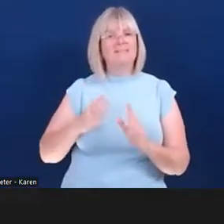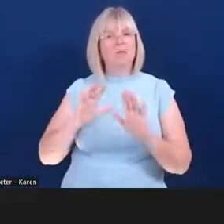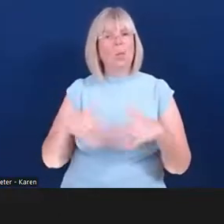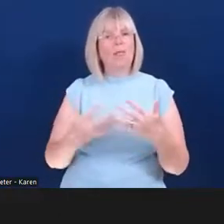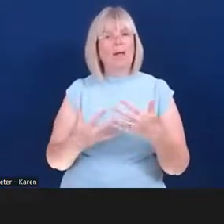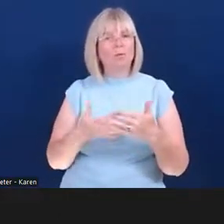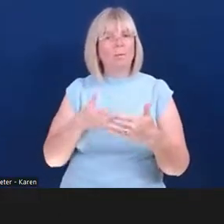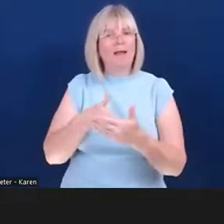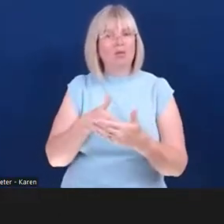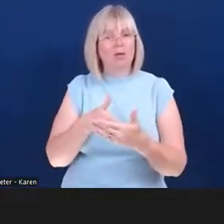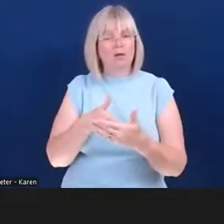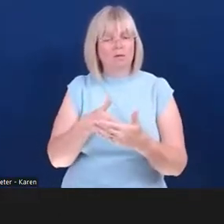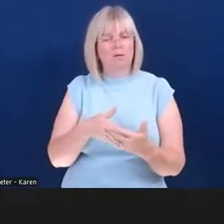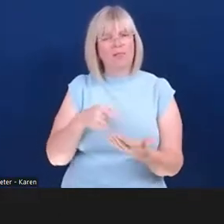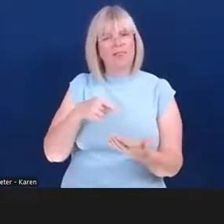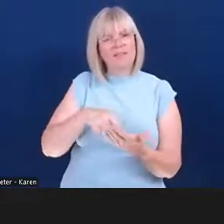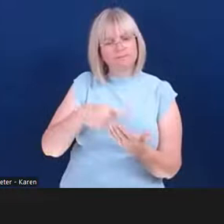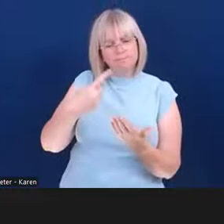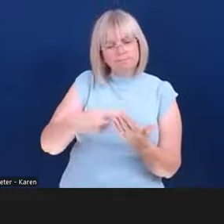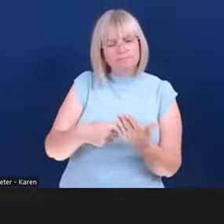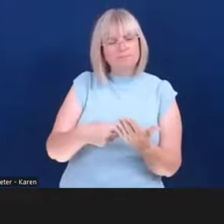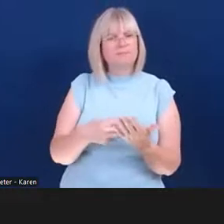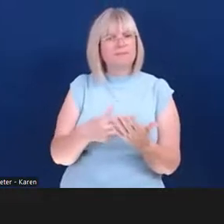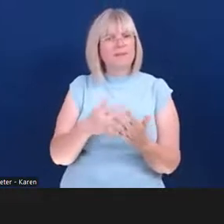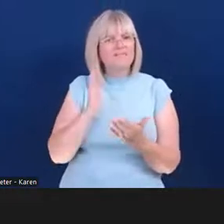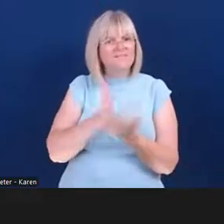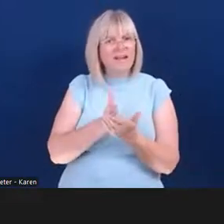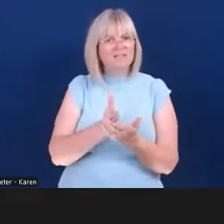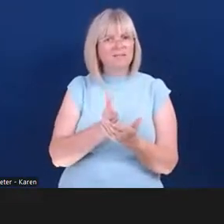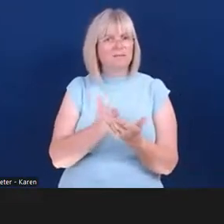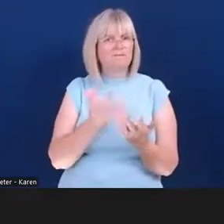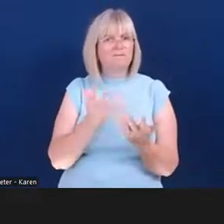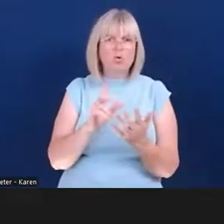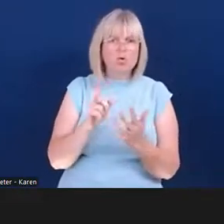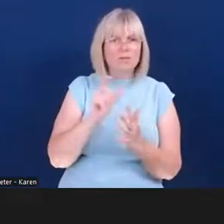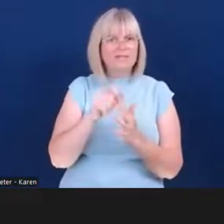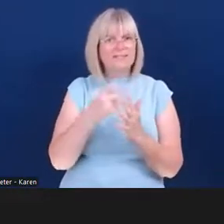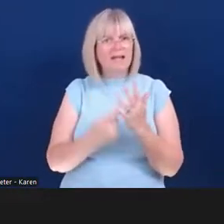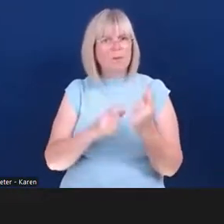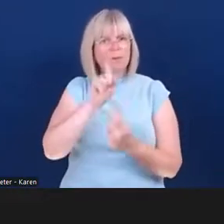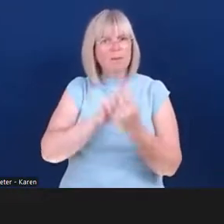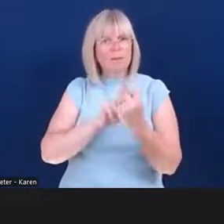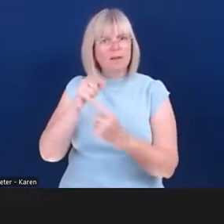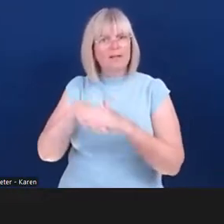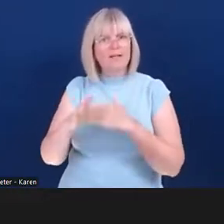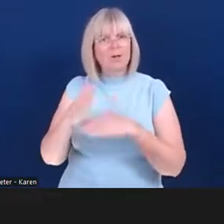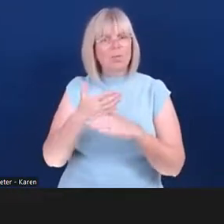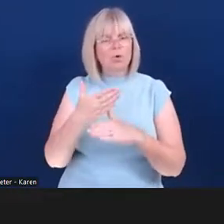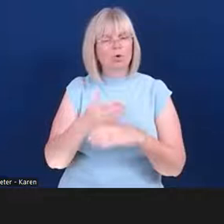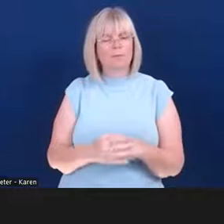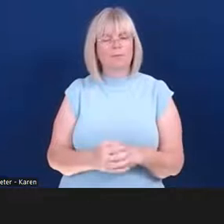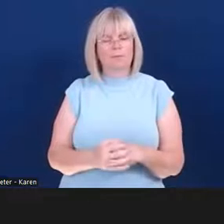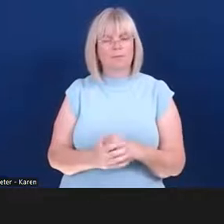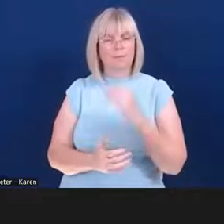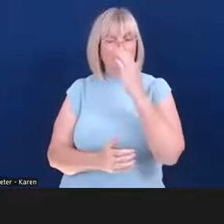challenges and opportunities facing disabled people in the workplace. Now it's a very long report with a very